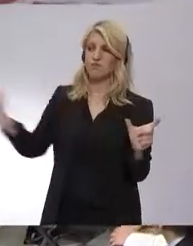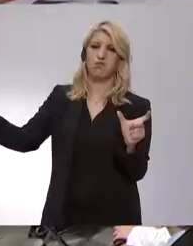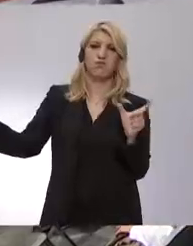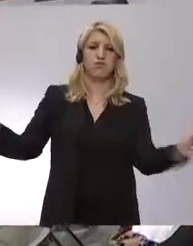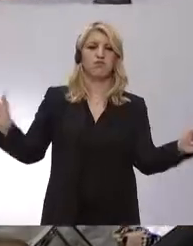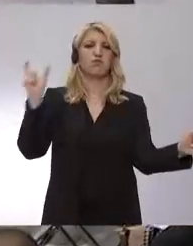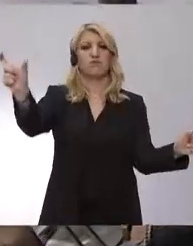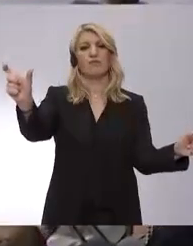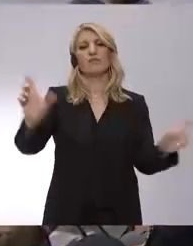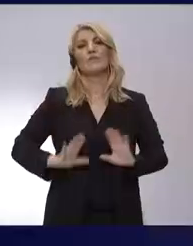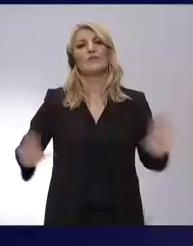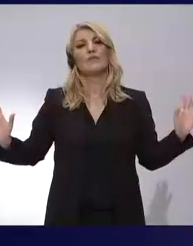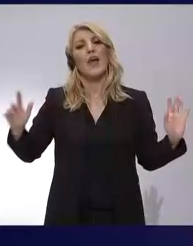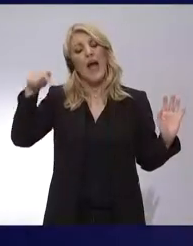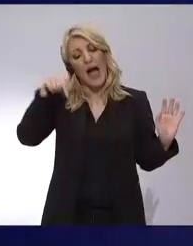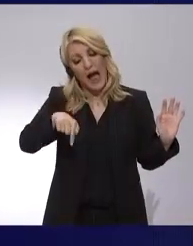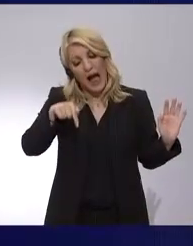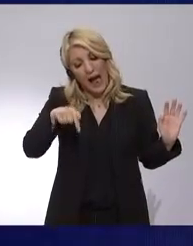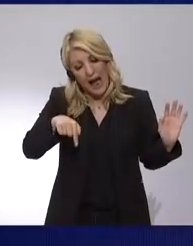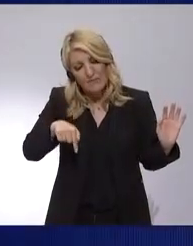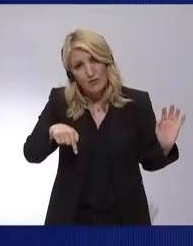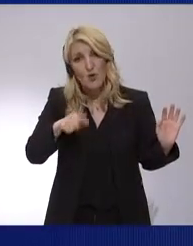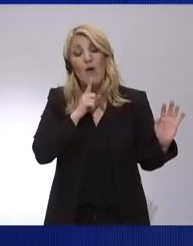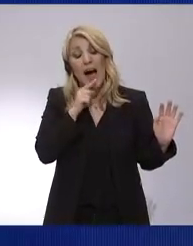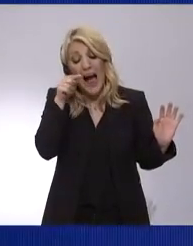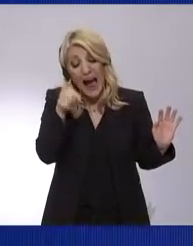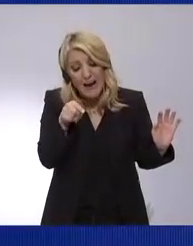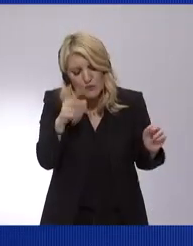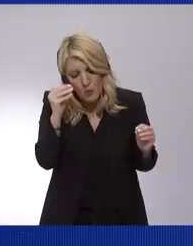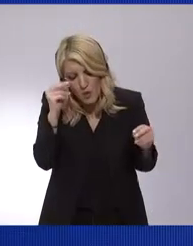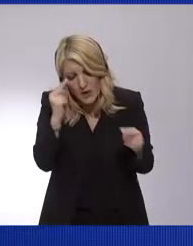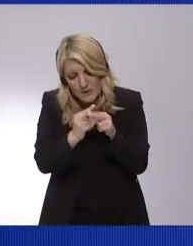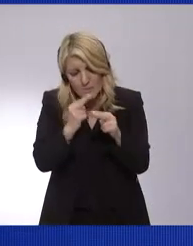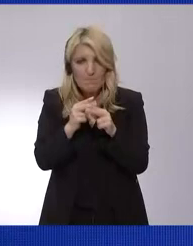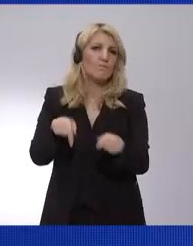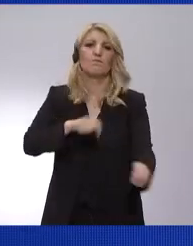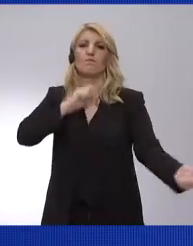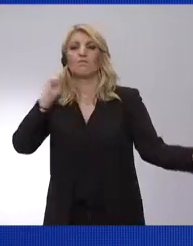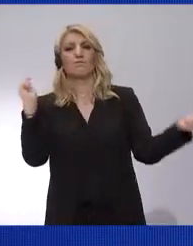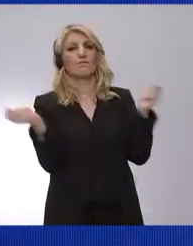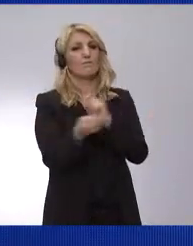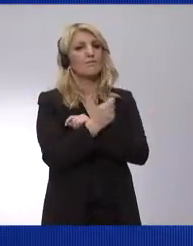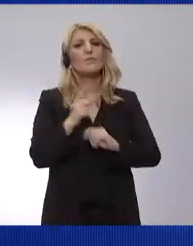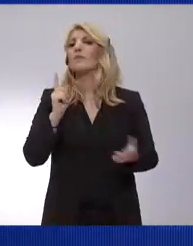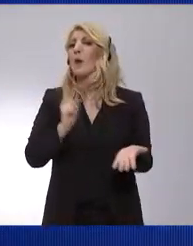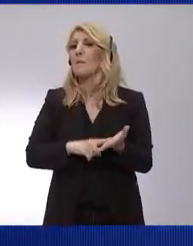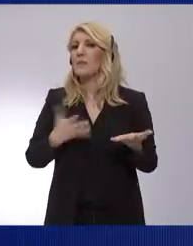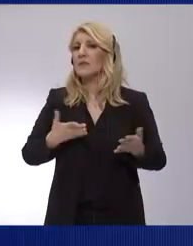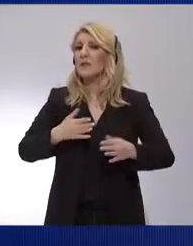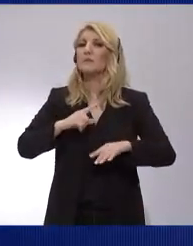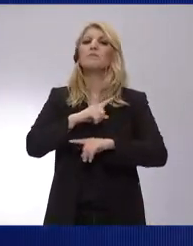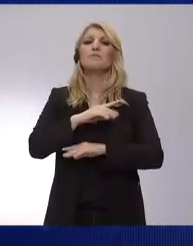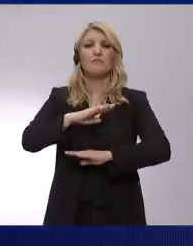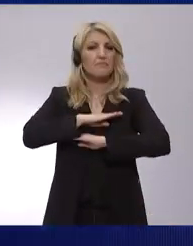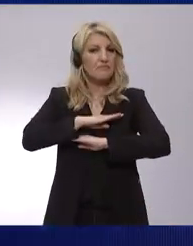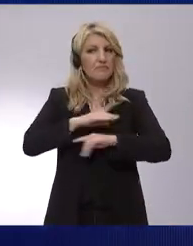our European defense capabilities. A commissioner for defense on the European level. A common defense market